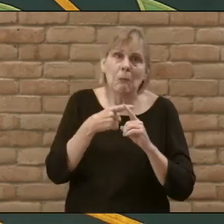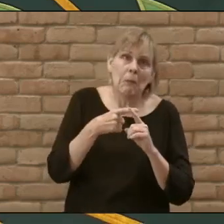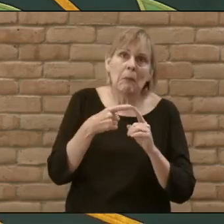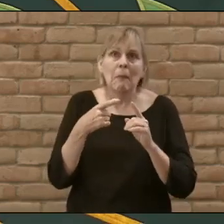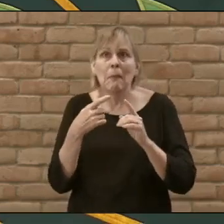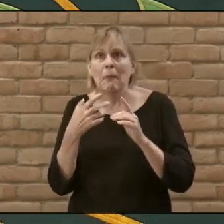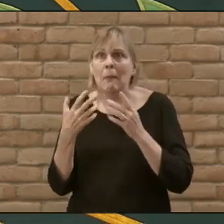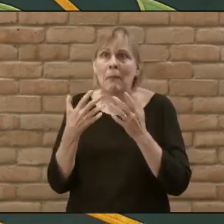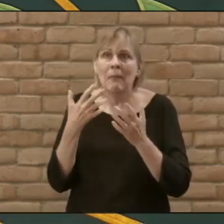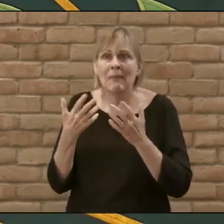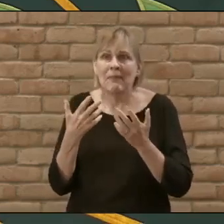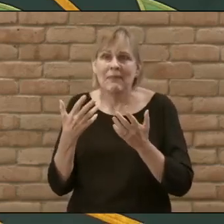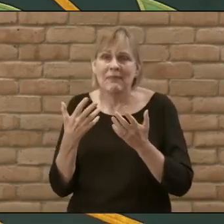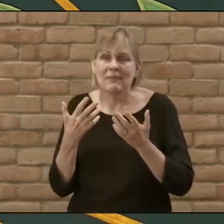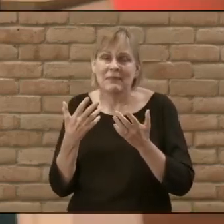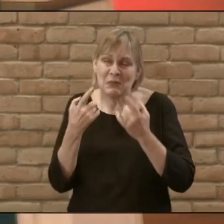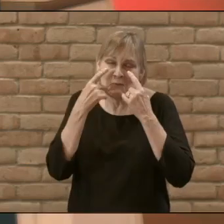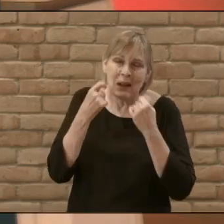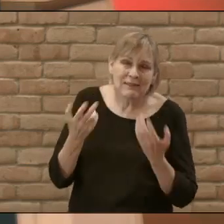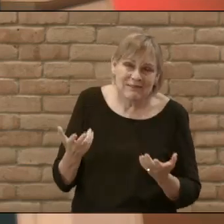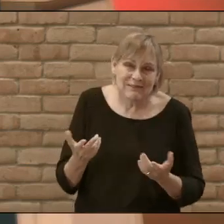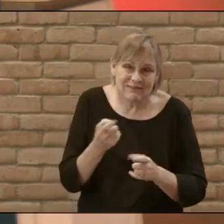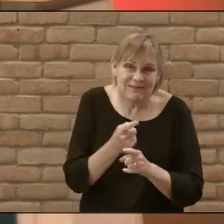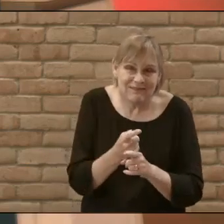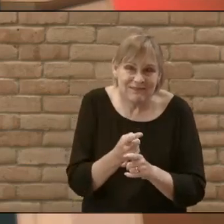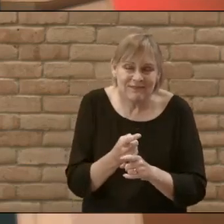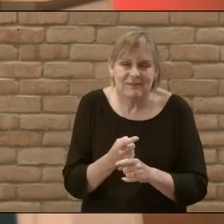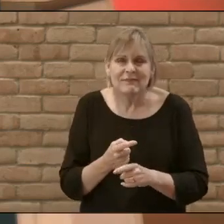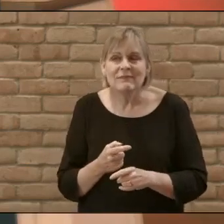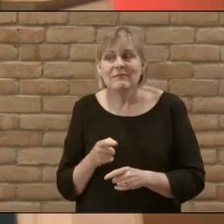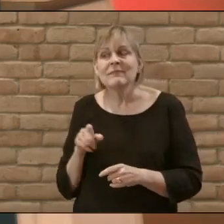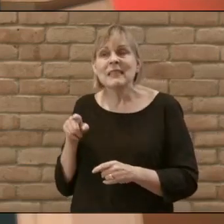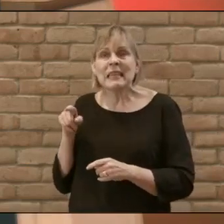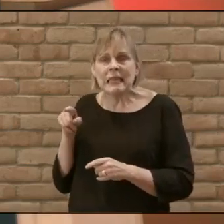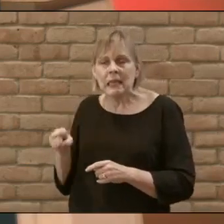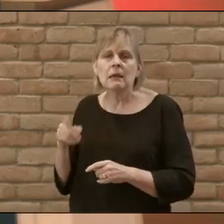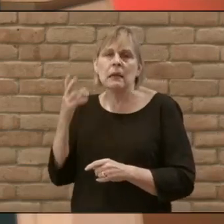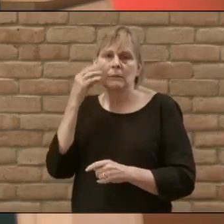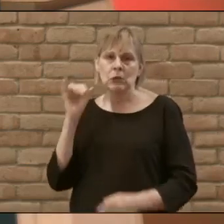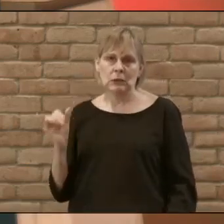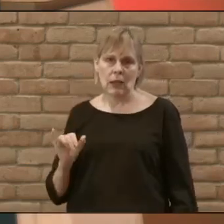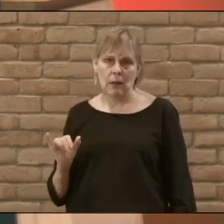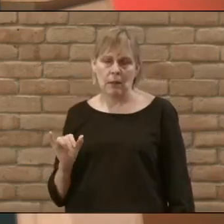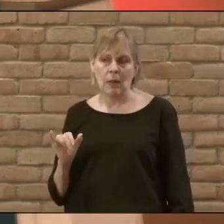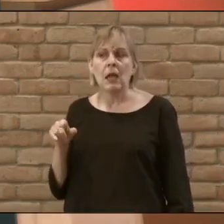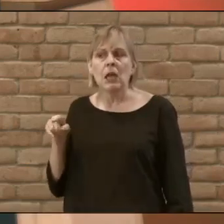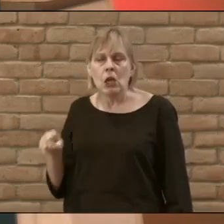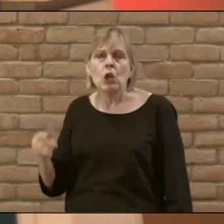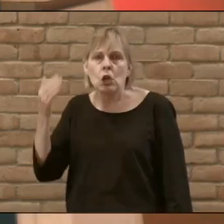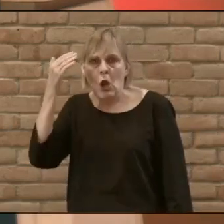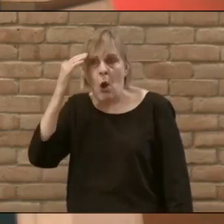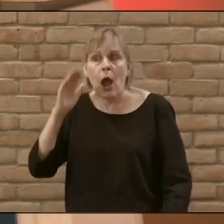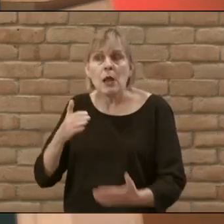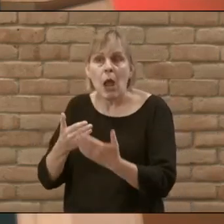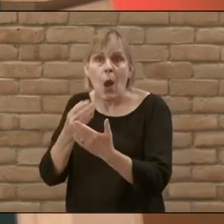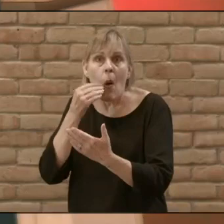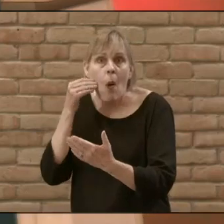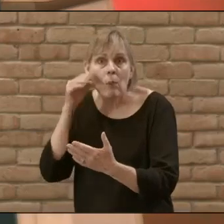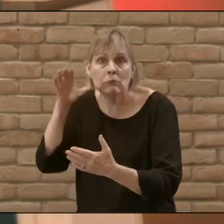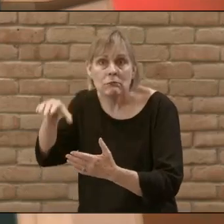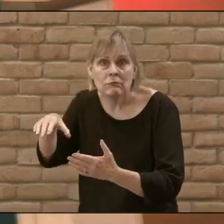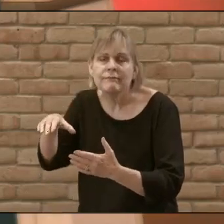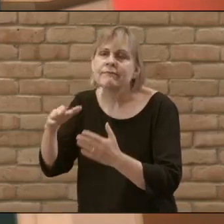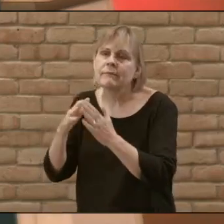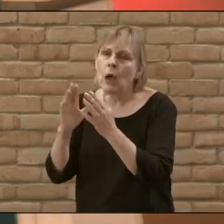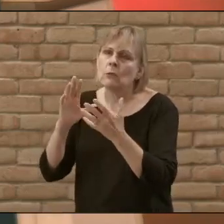you know in sadness and I think that's kind of what Jairus is going through right now he knew that he would see the mourners he